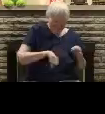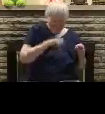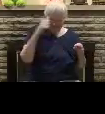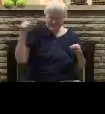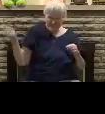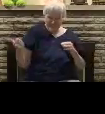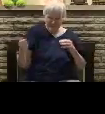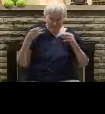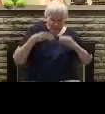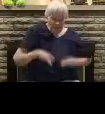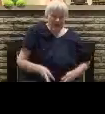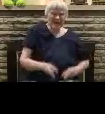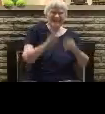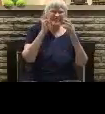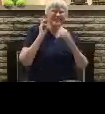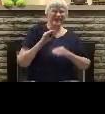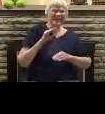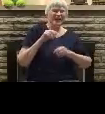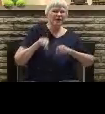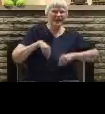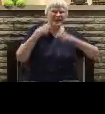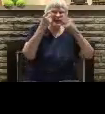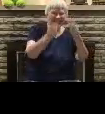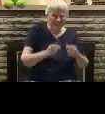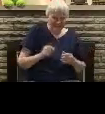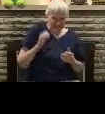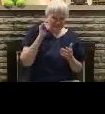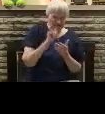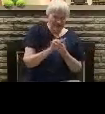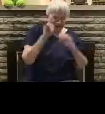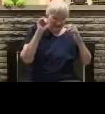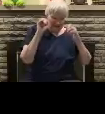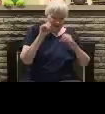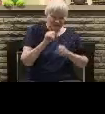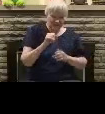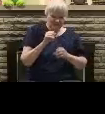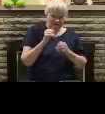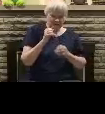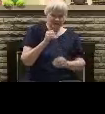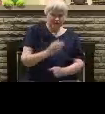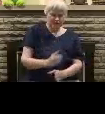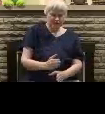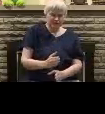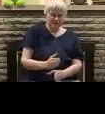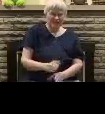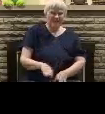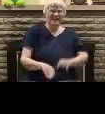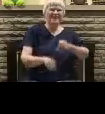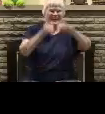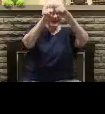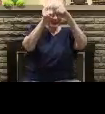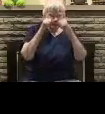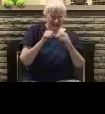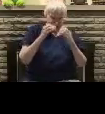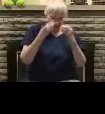Help me to warn others of the road that they're on And that it leads to destruction Help me to be